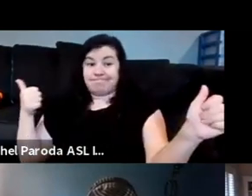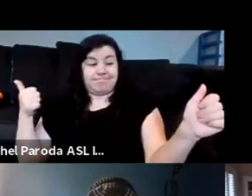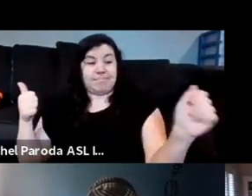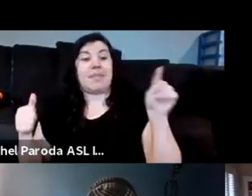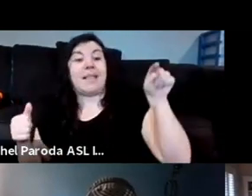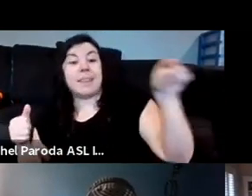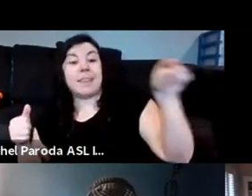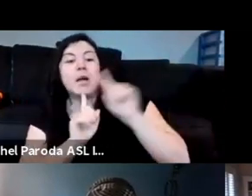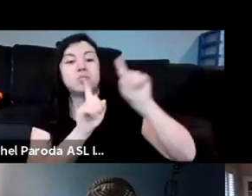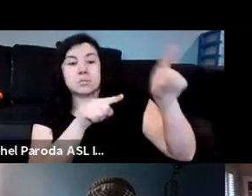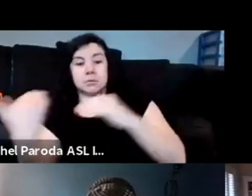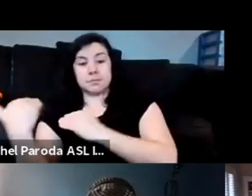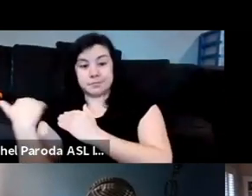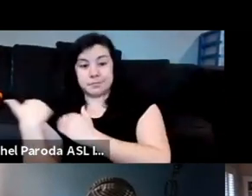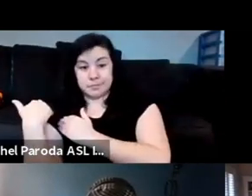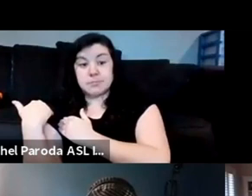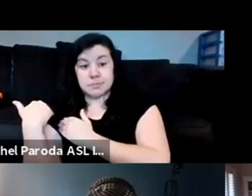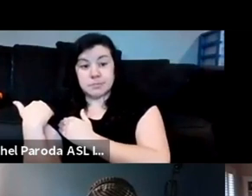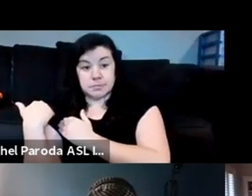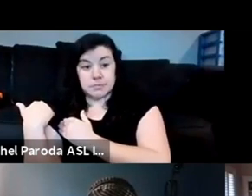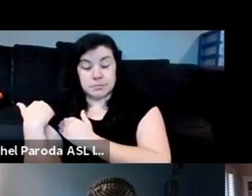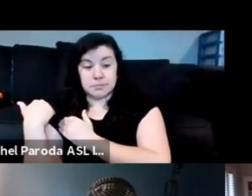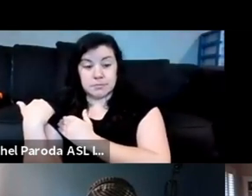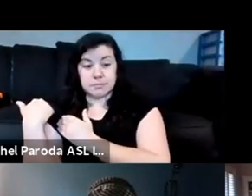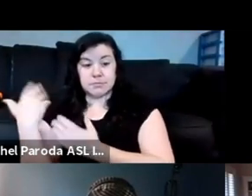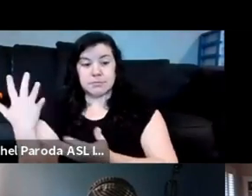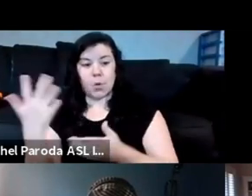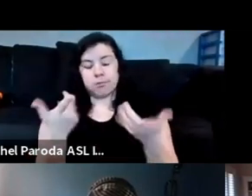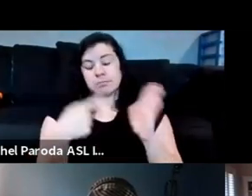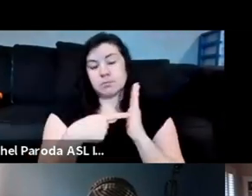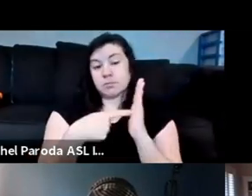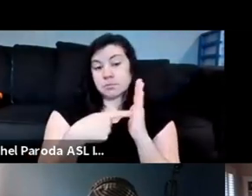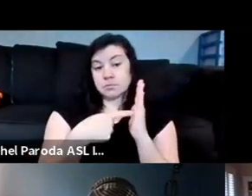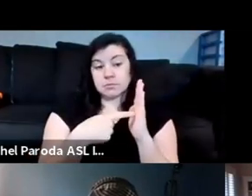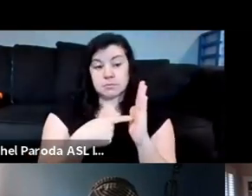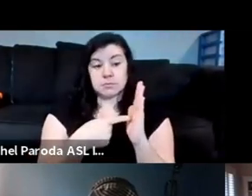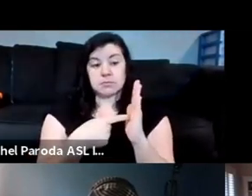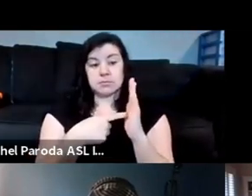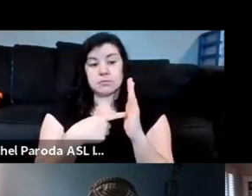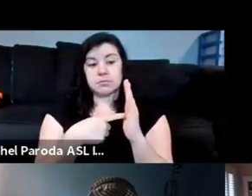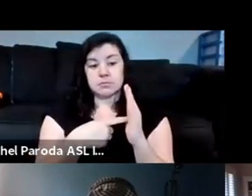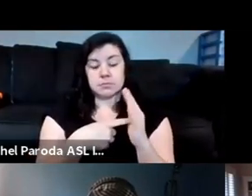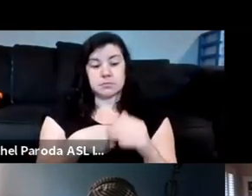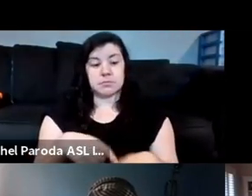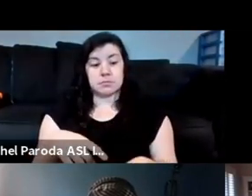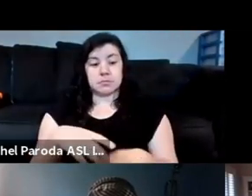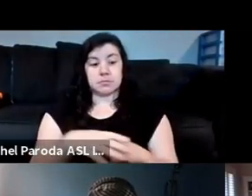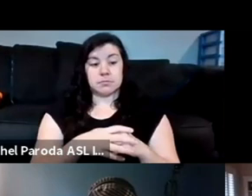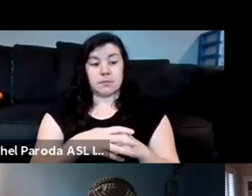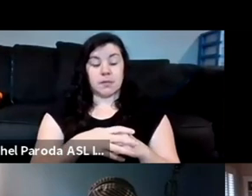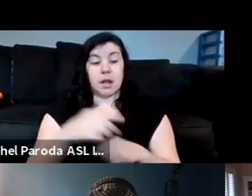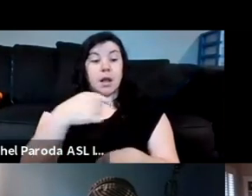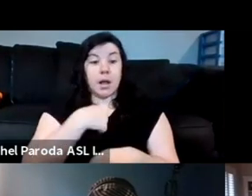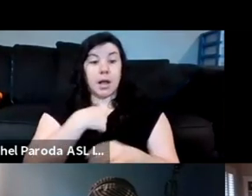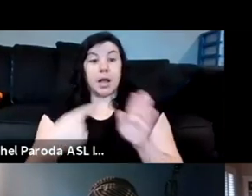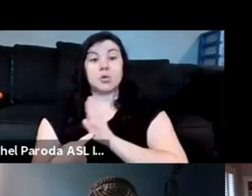expectation you know and so so just for a quick example like i did an entire gallery reinstallation